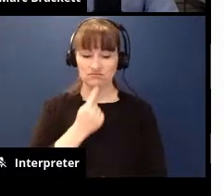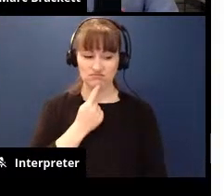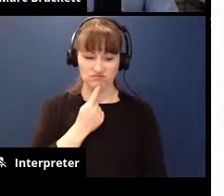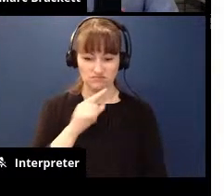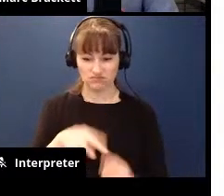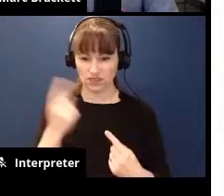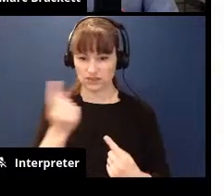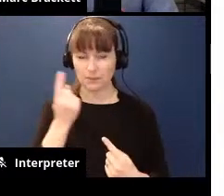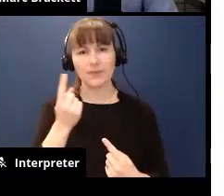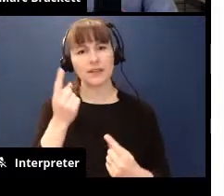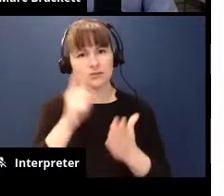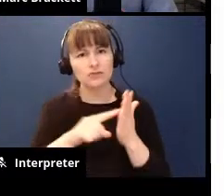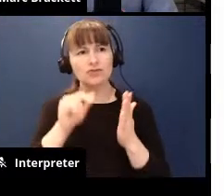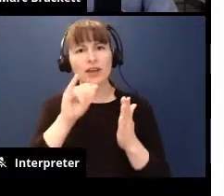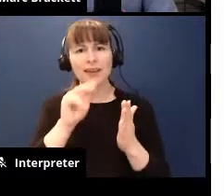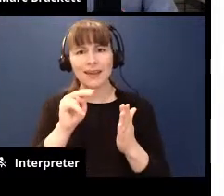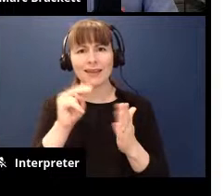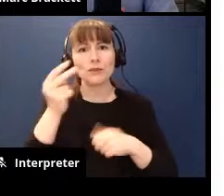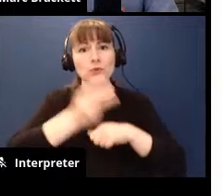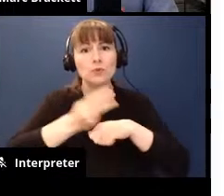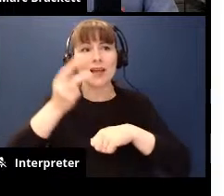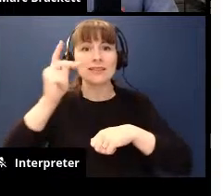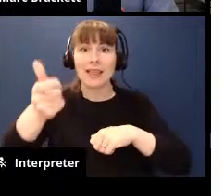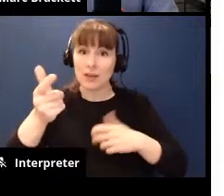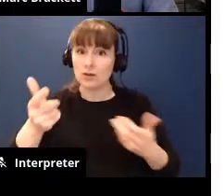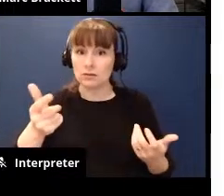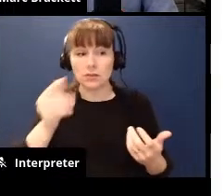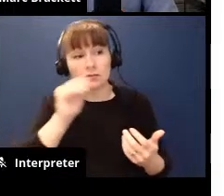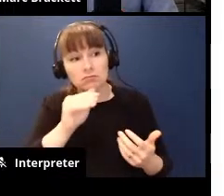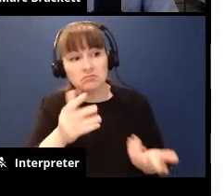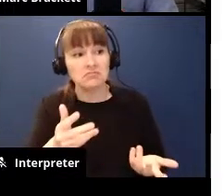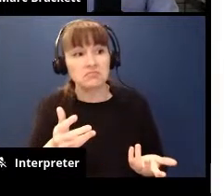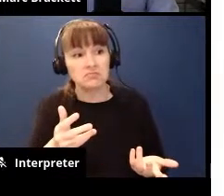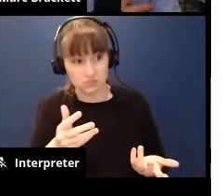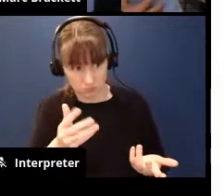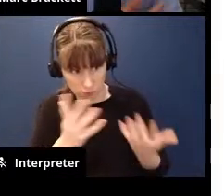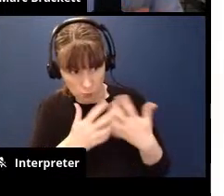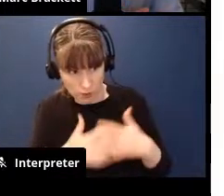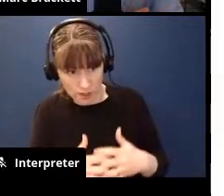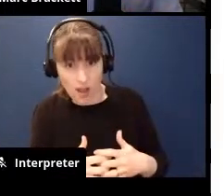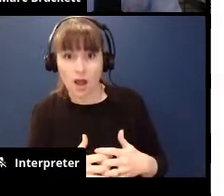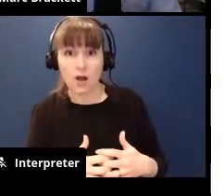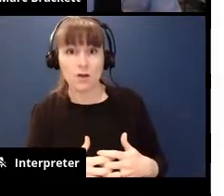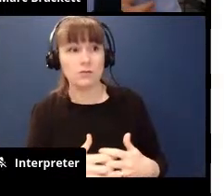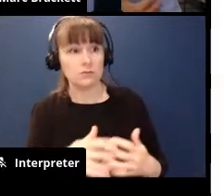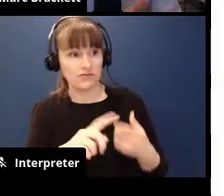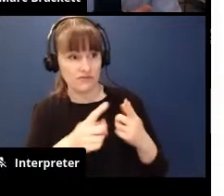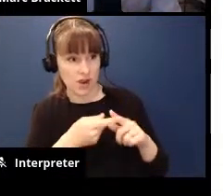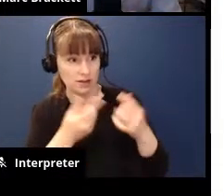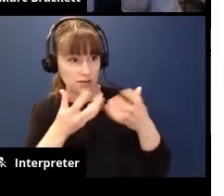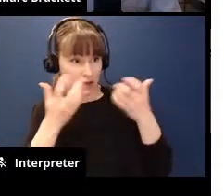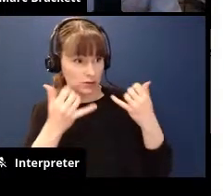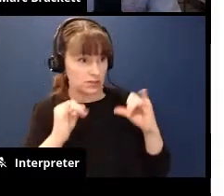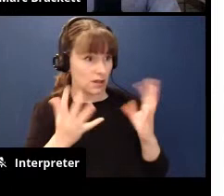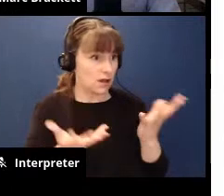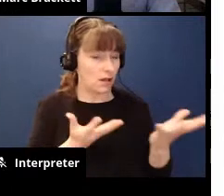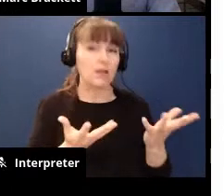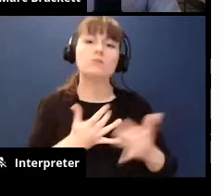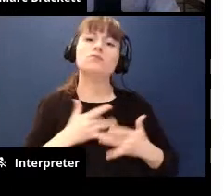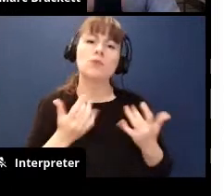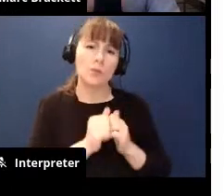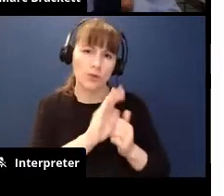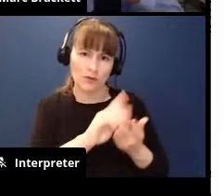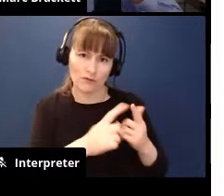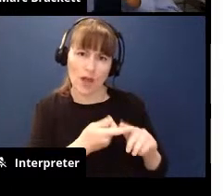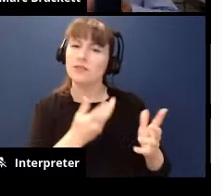something check in a day or two later say hey honey you know is it working out if they're angry at a friend so you know let's how's it going with your friend